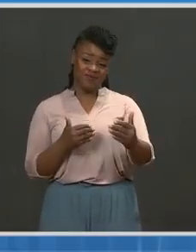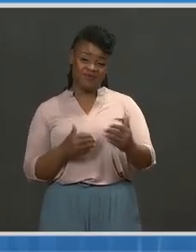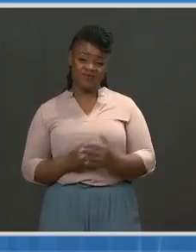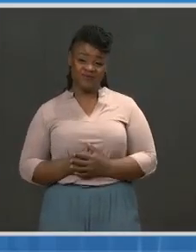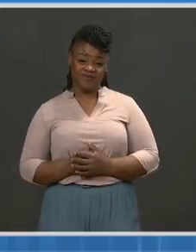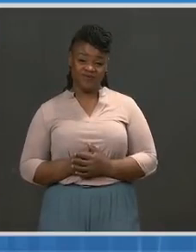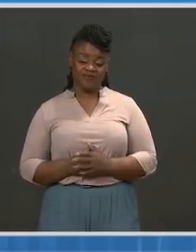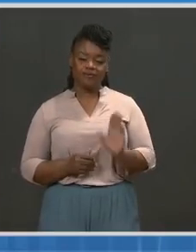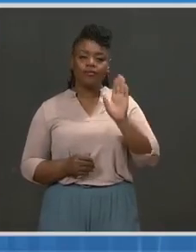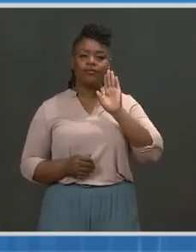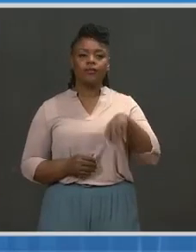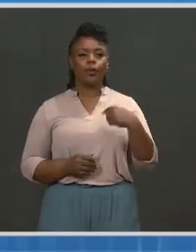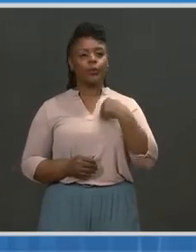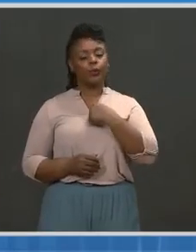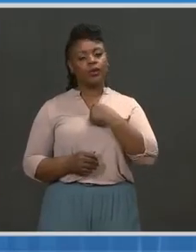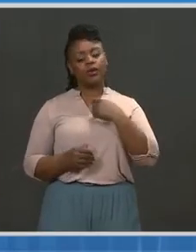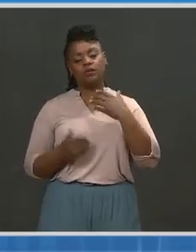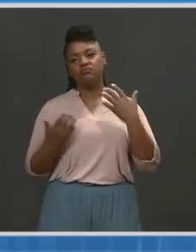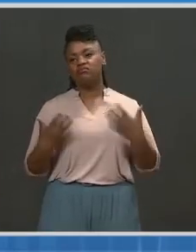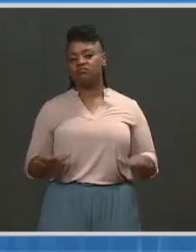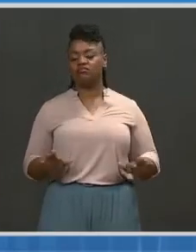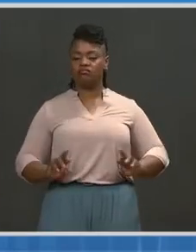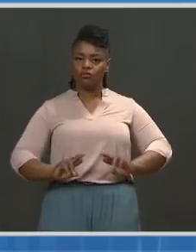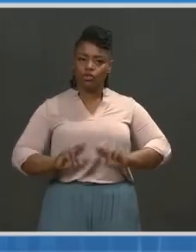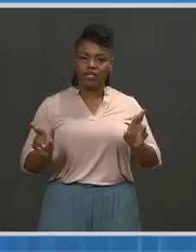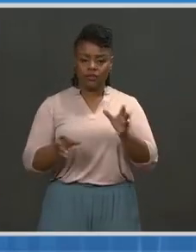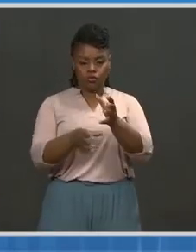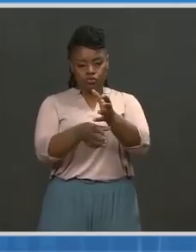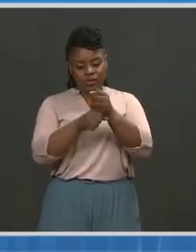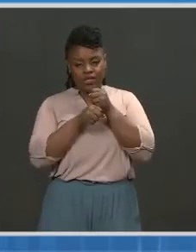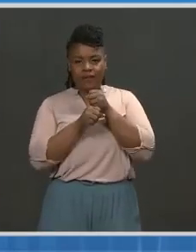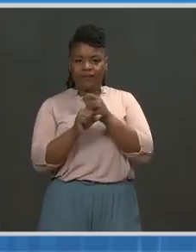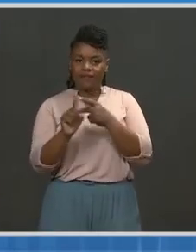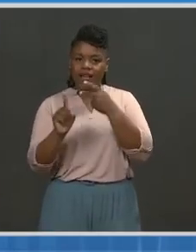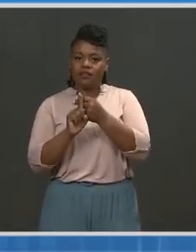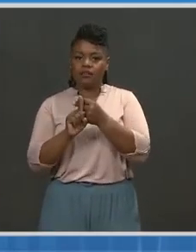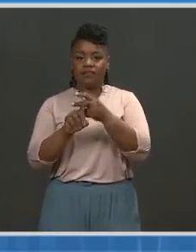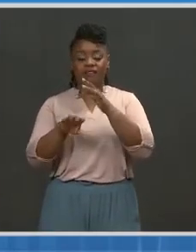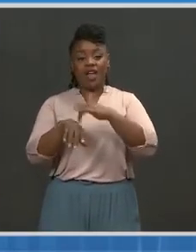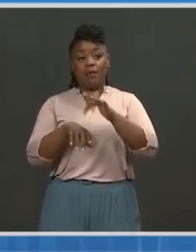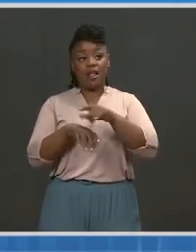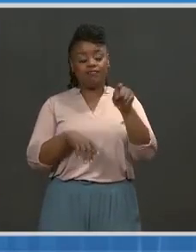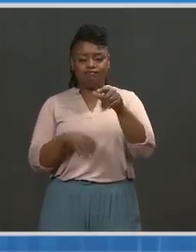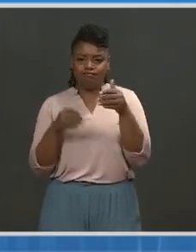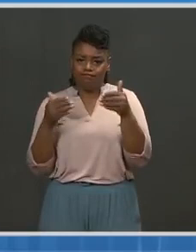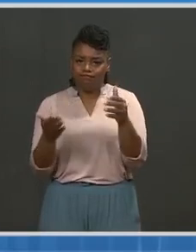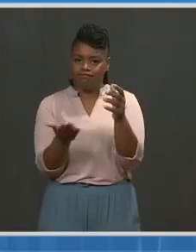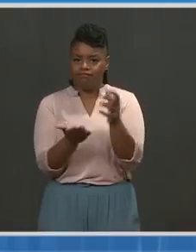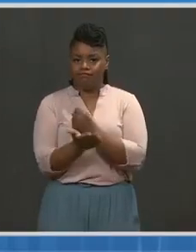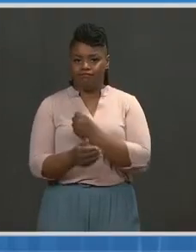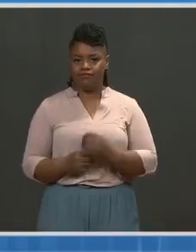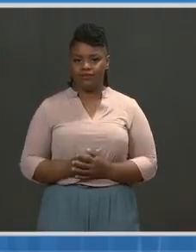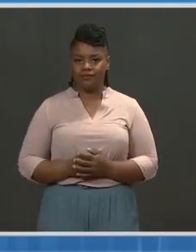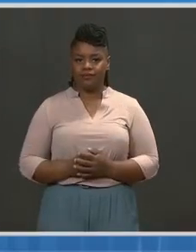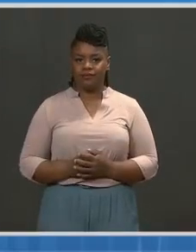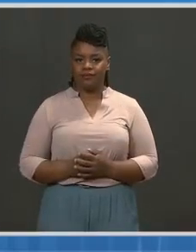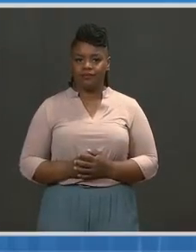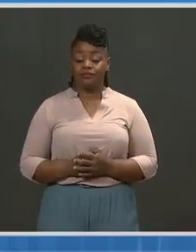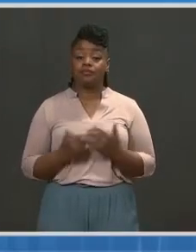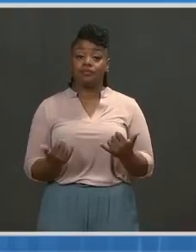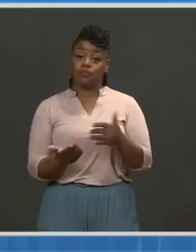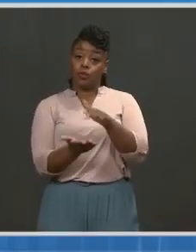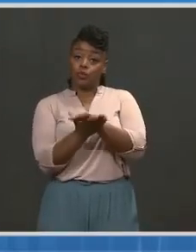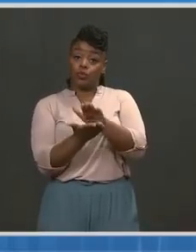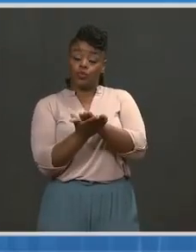for everyone to roll up their sleeves when the vaccine is available. As I've said many times before, getting